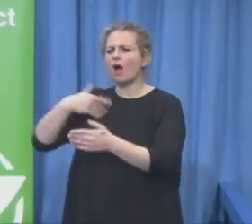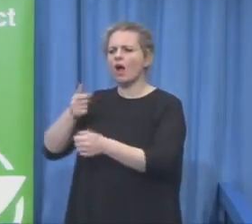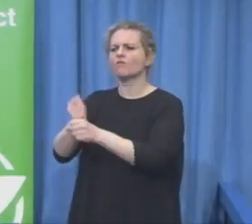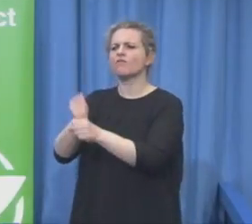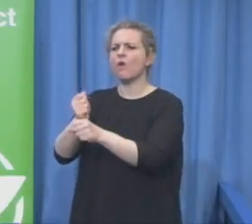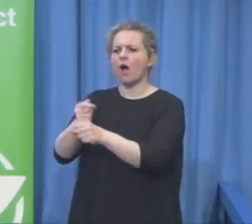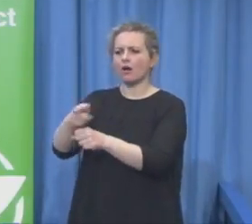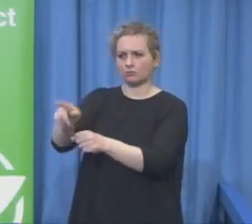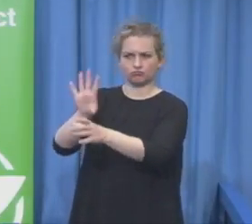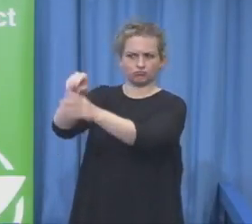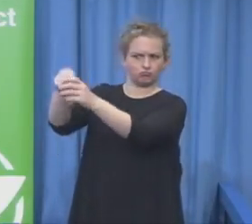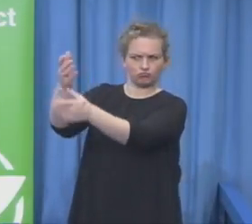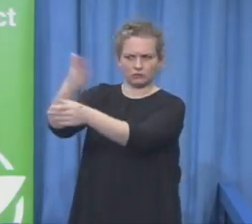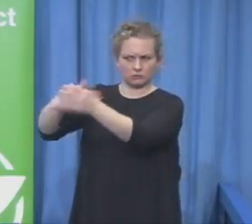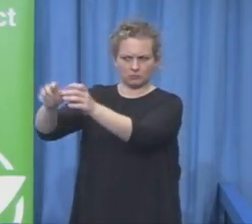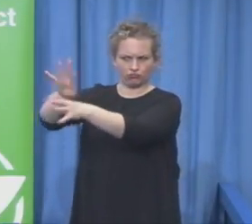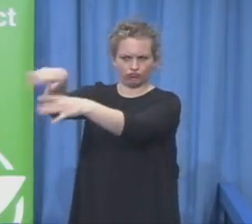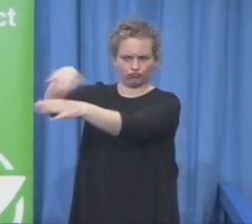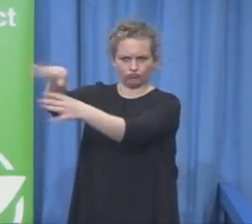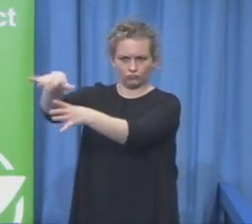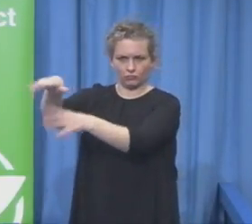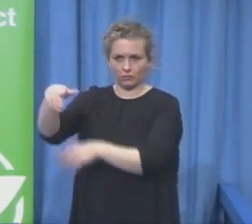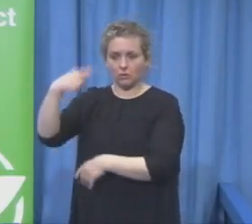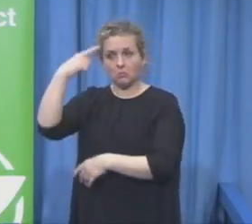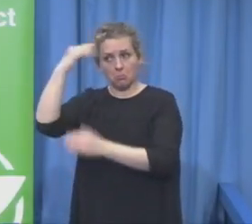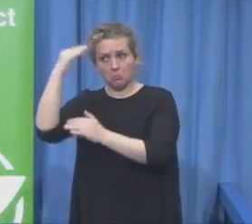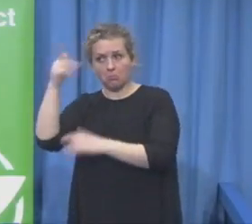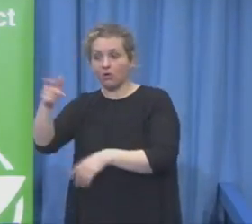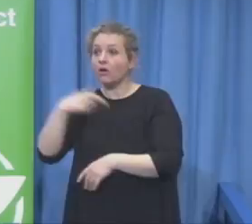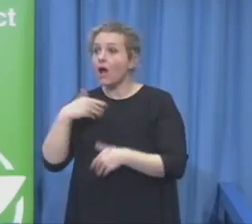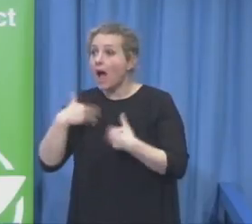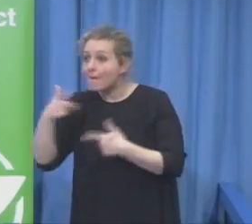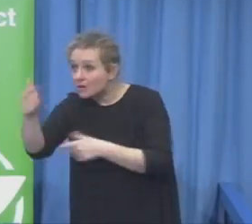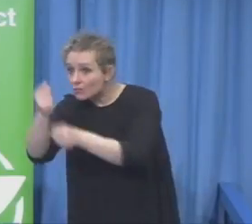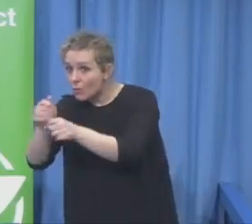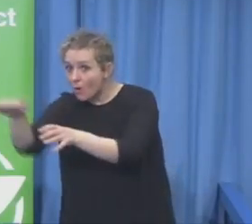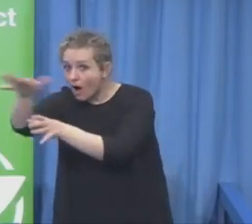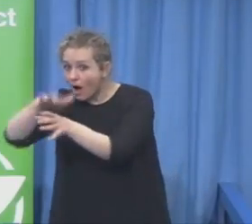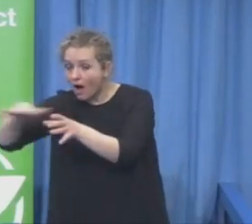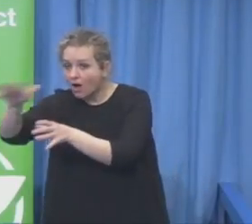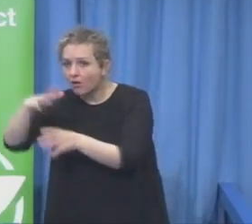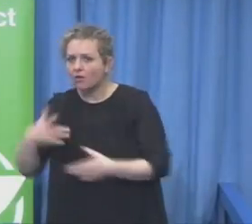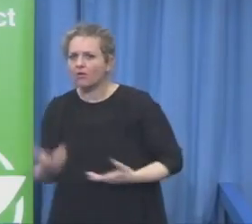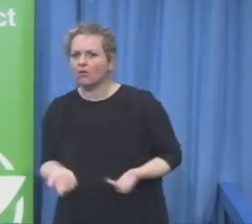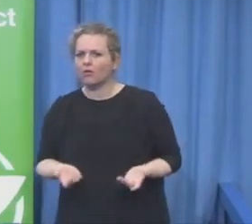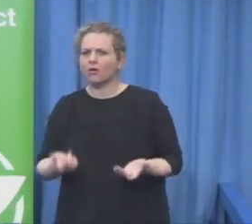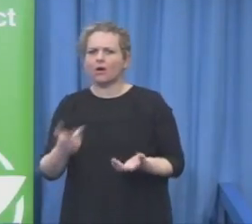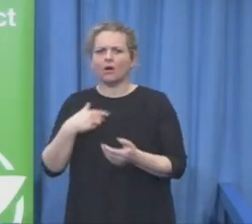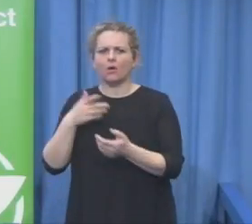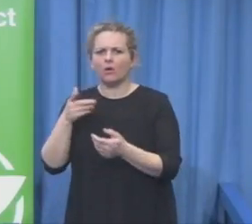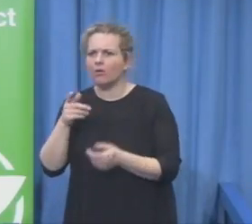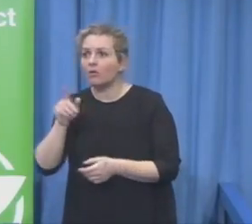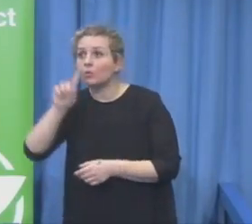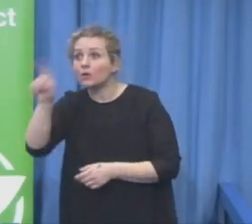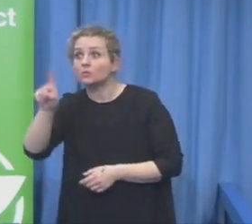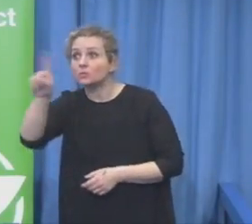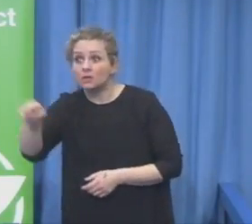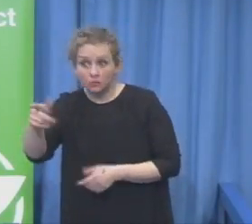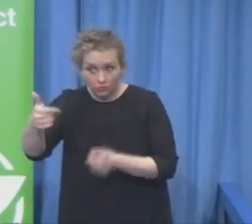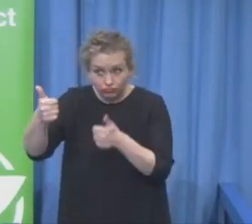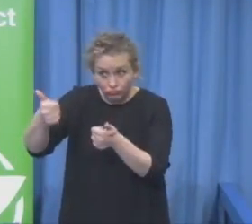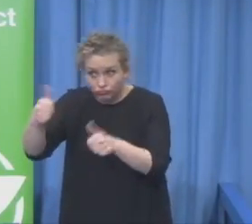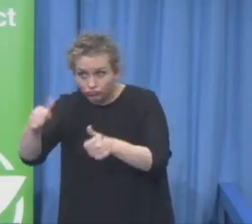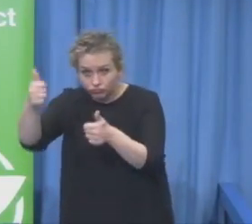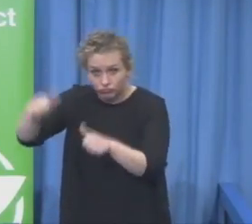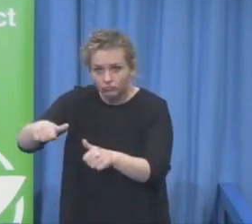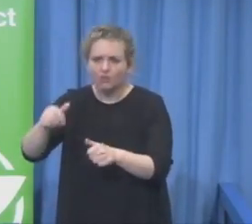places or told to do jobs which they might be totally unsatisfied with, and it's totally